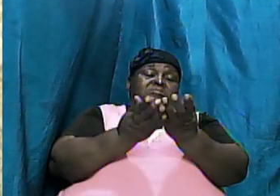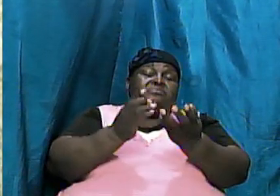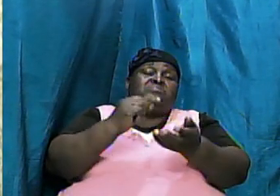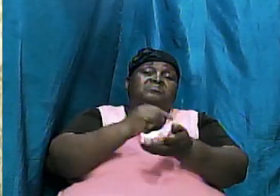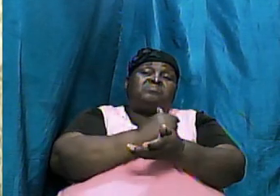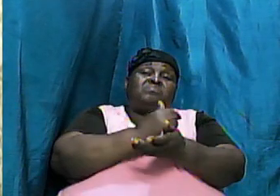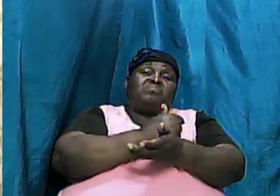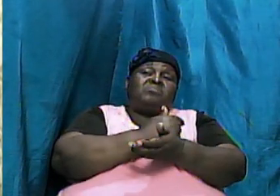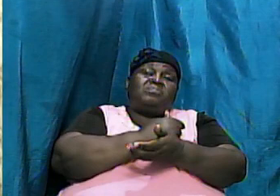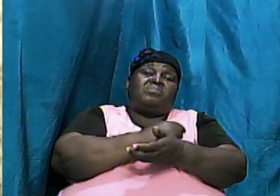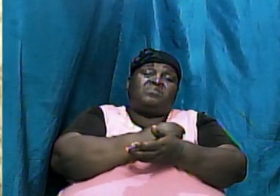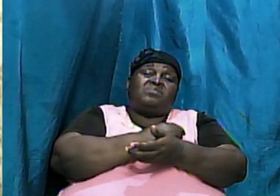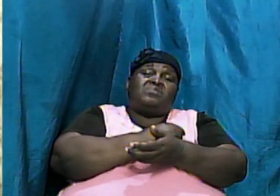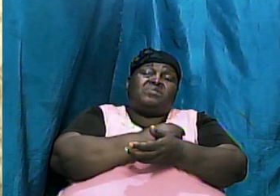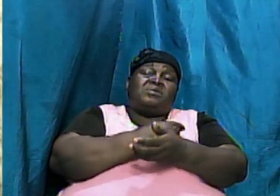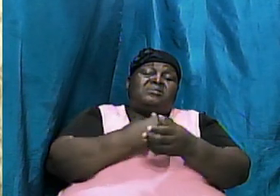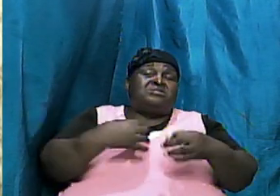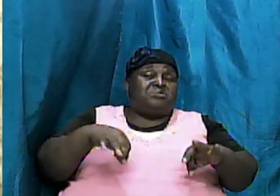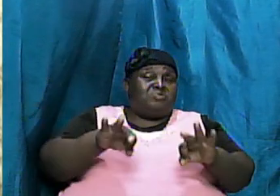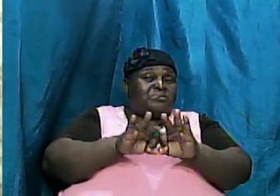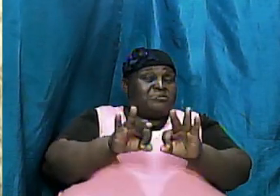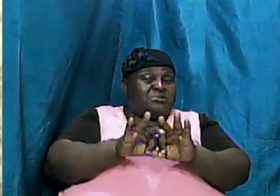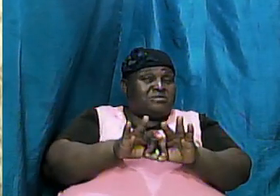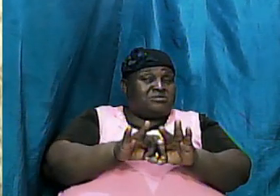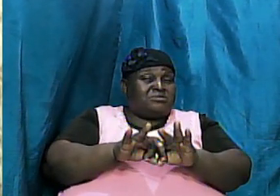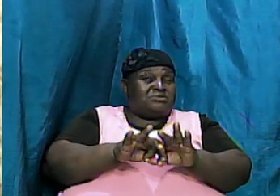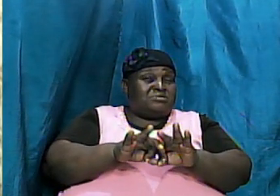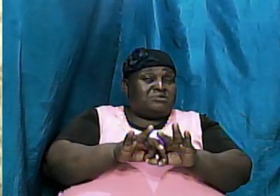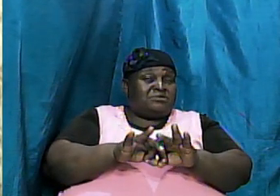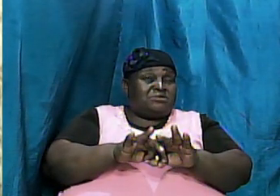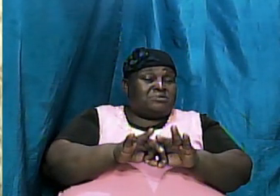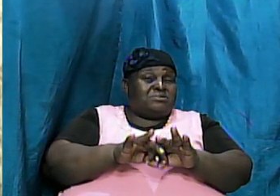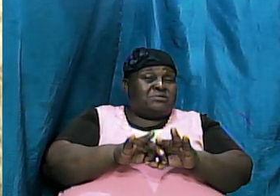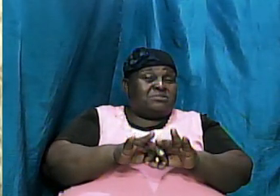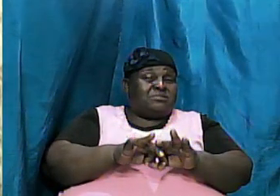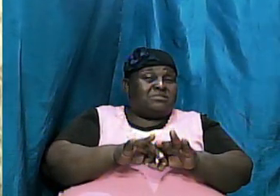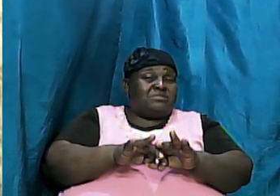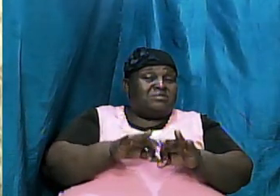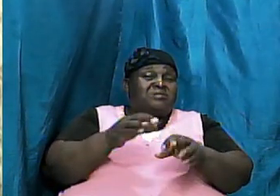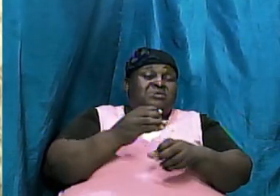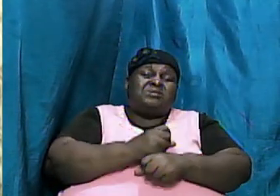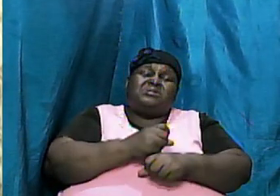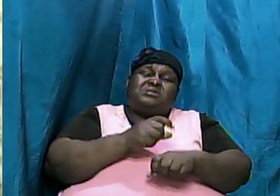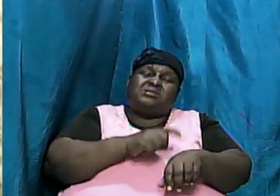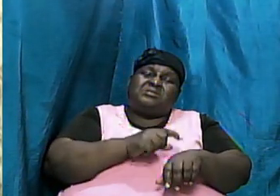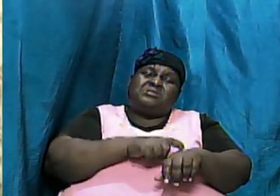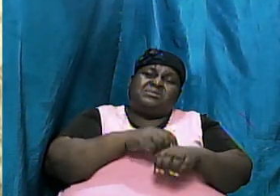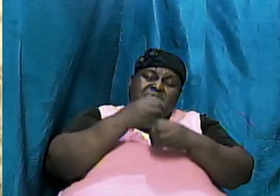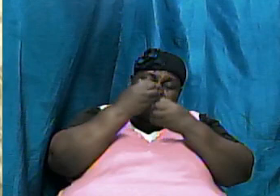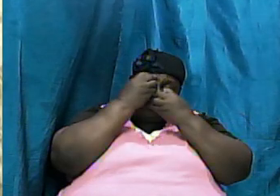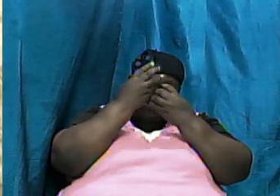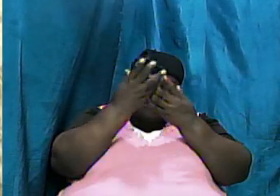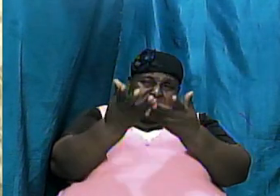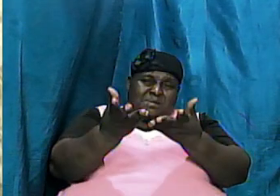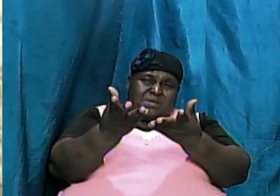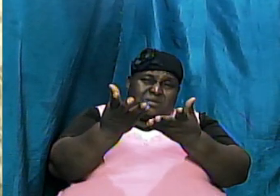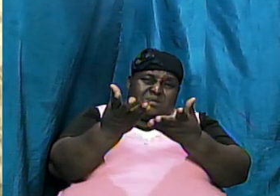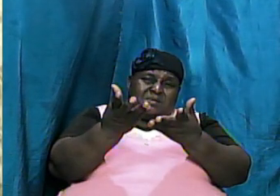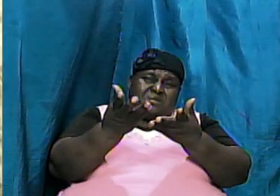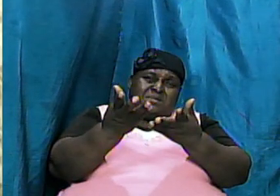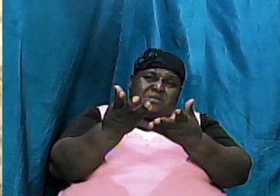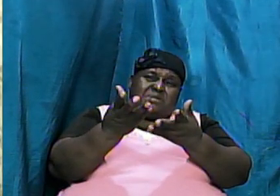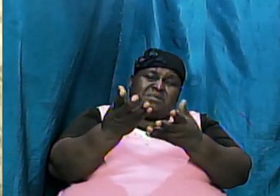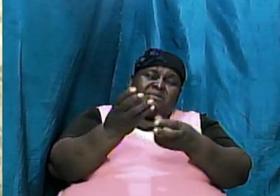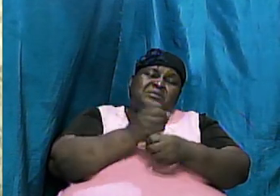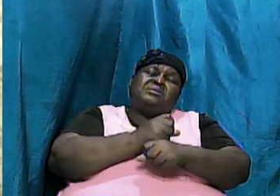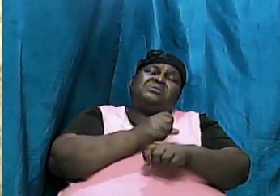important we will take time to garner information we will take